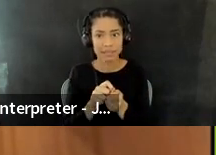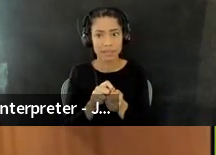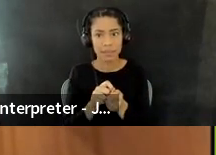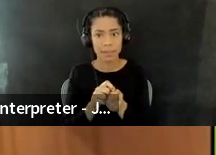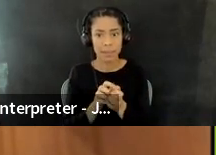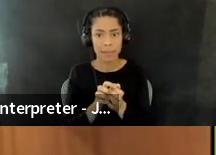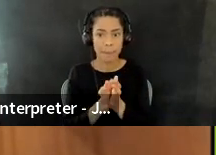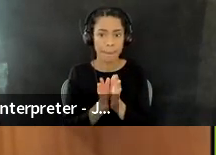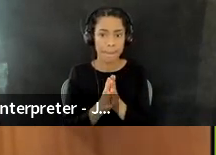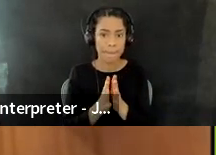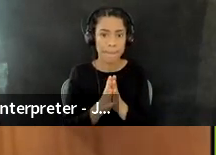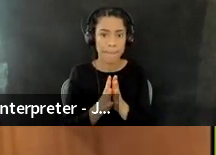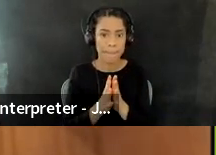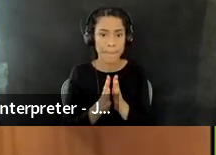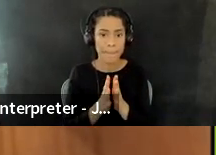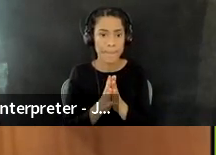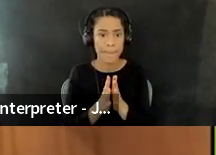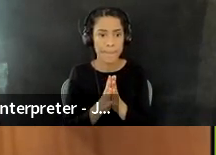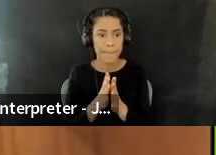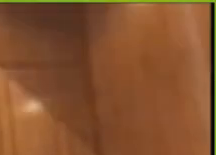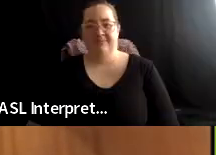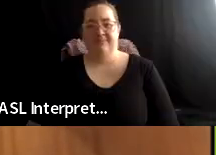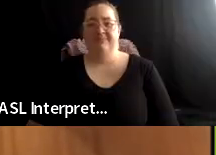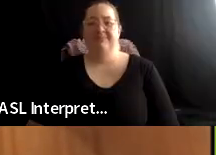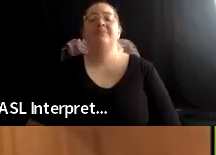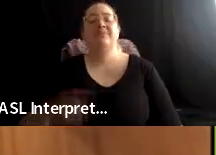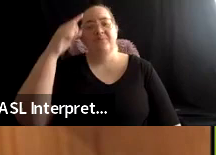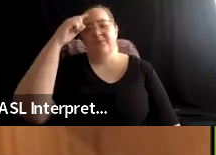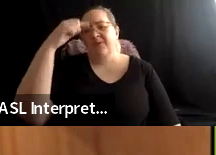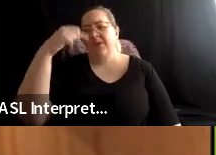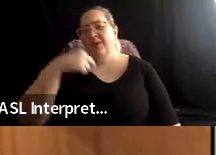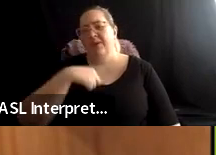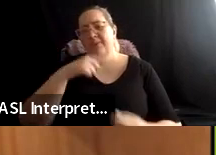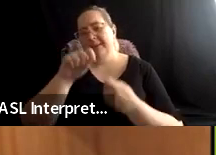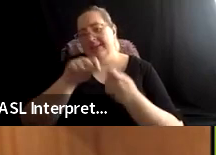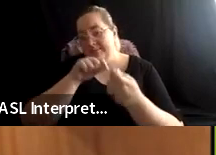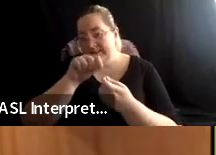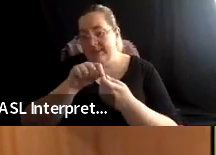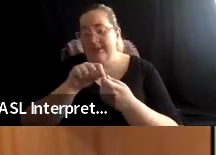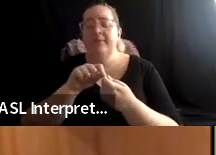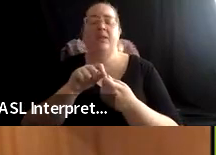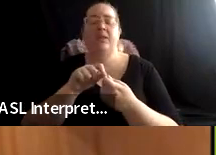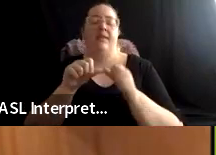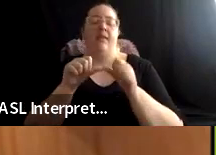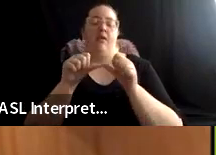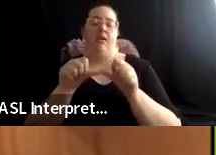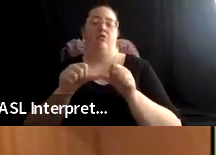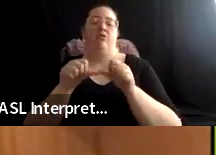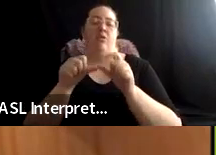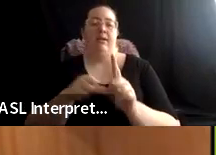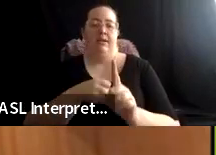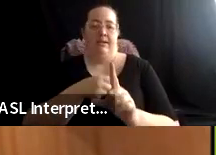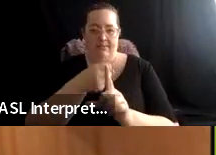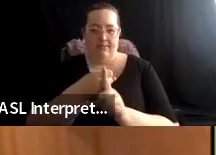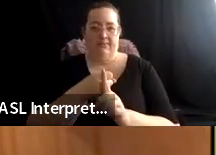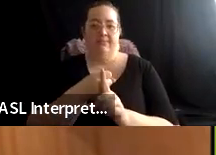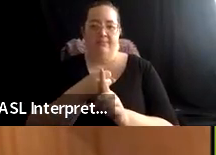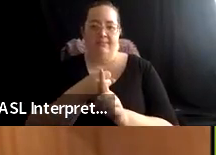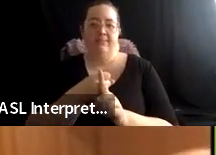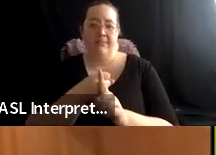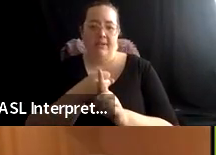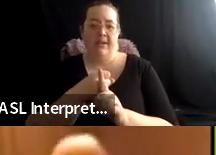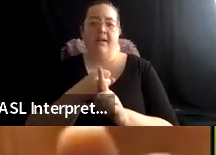for me, very specifically, it was the ongoing impact of settler colonialism. It was